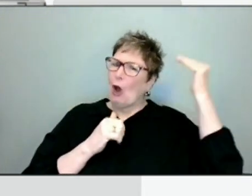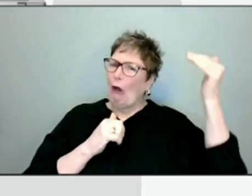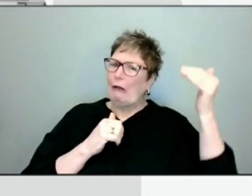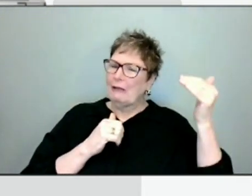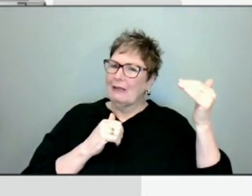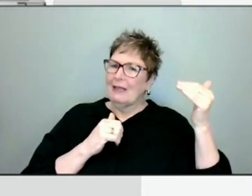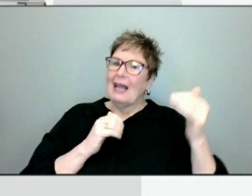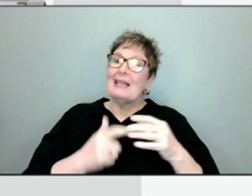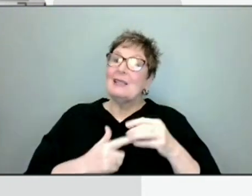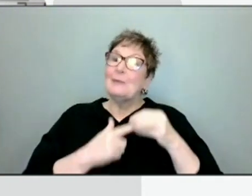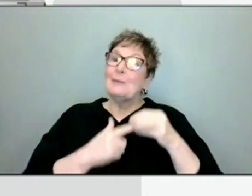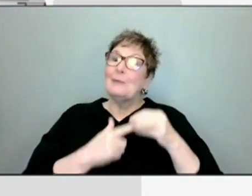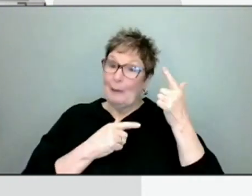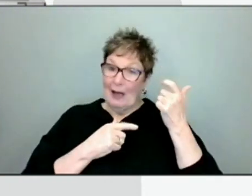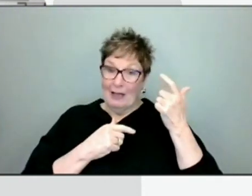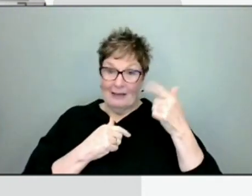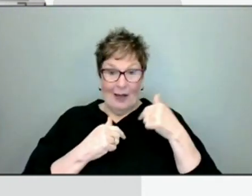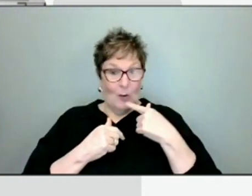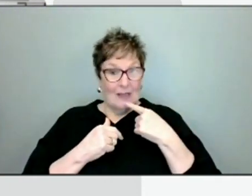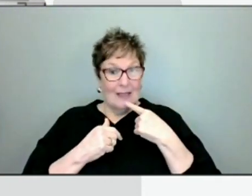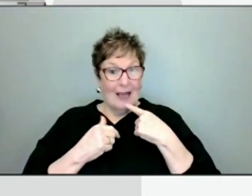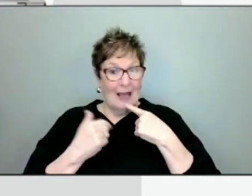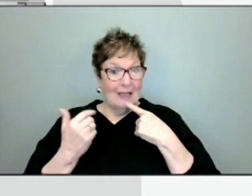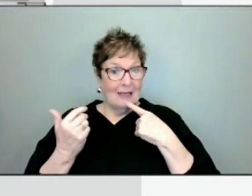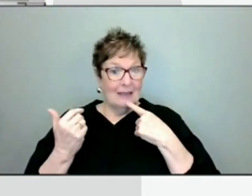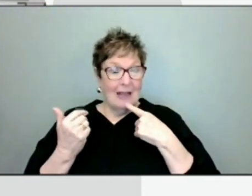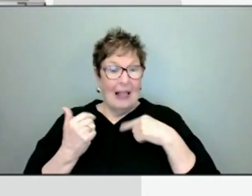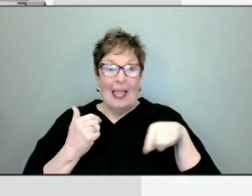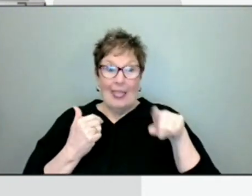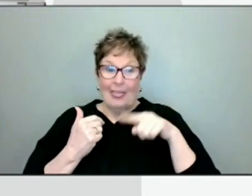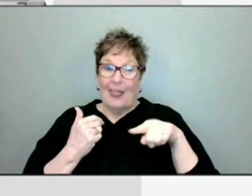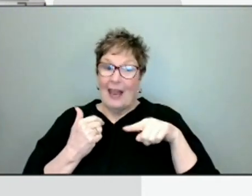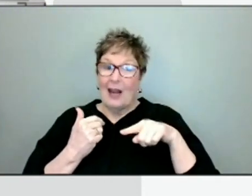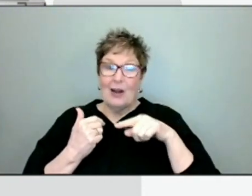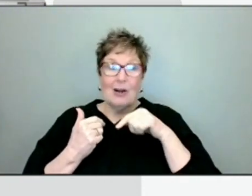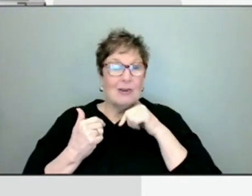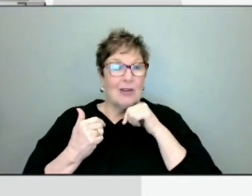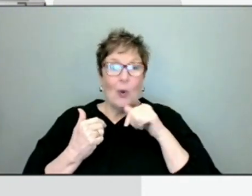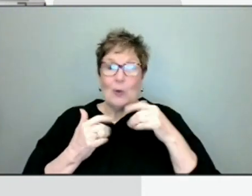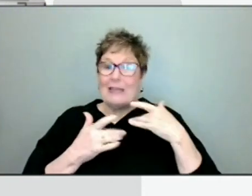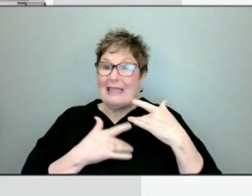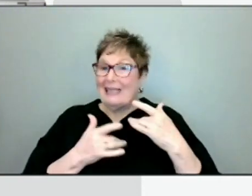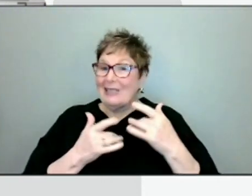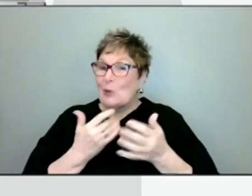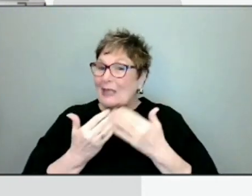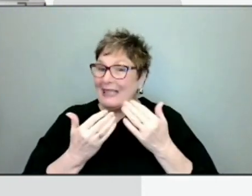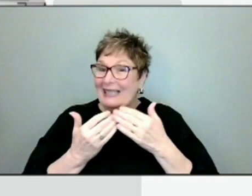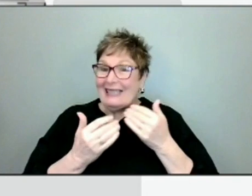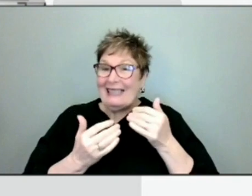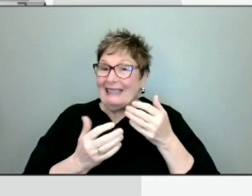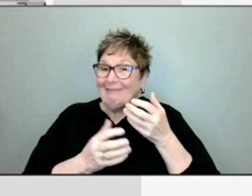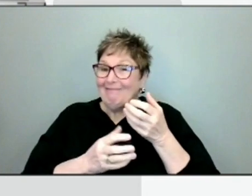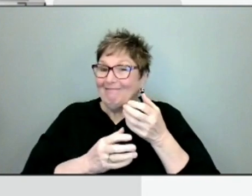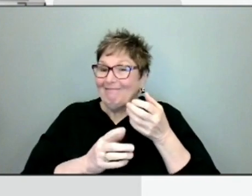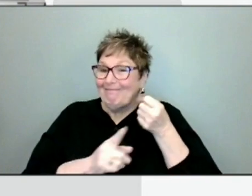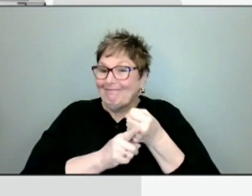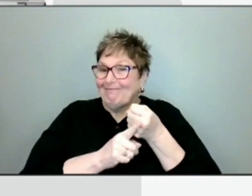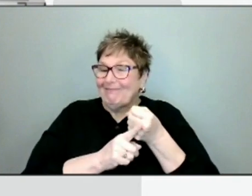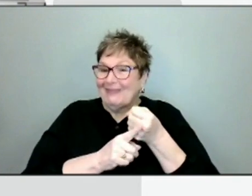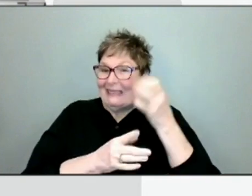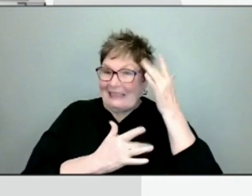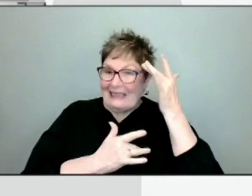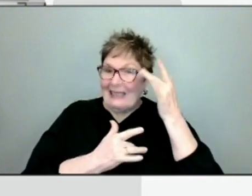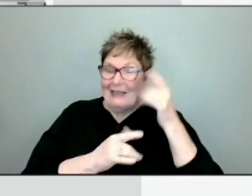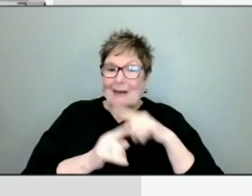especially since they will say, it's, you know, they're the ones least susceptible to that, you know, especially that age. And, you know, it's very